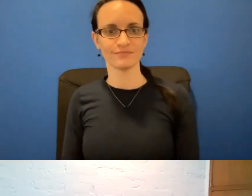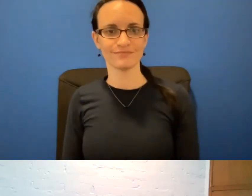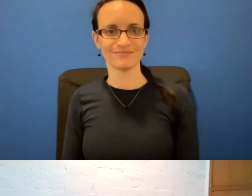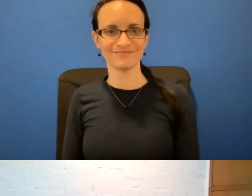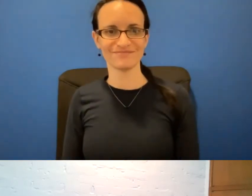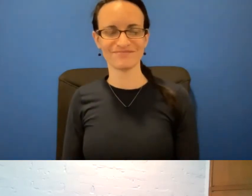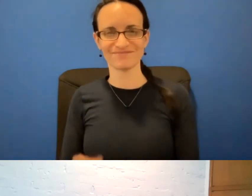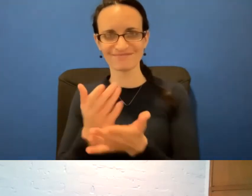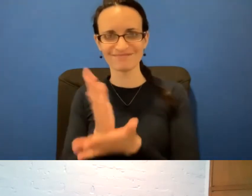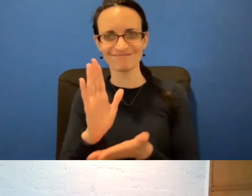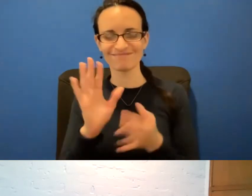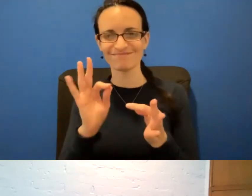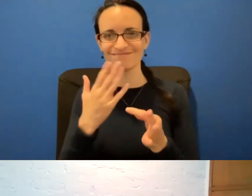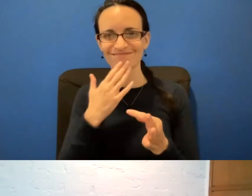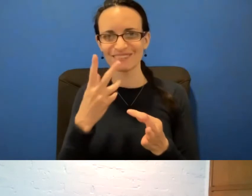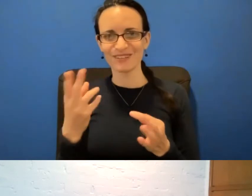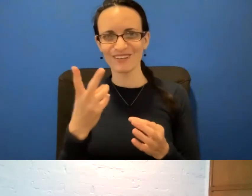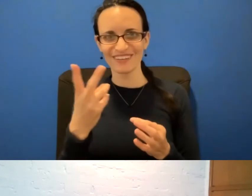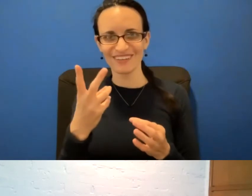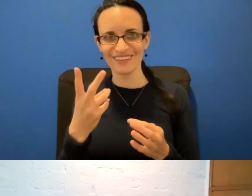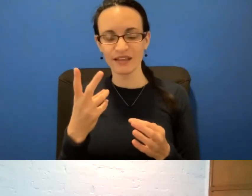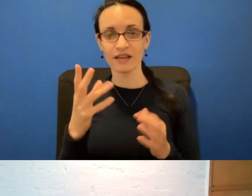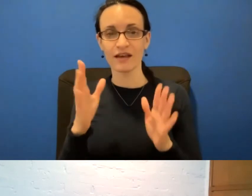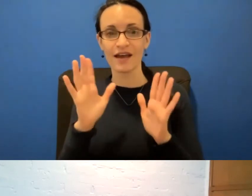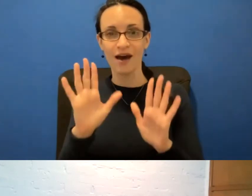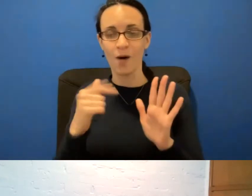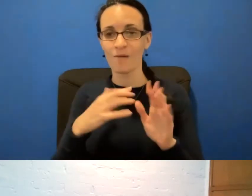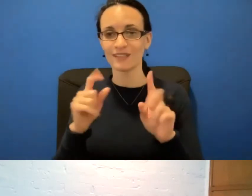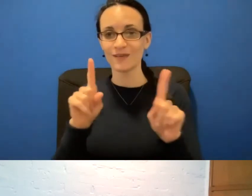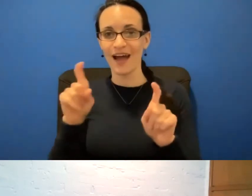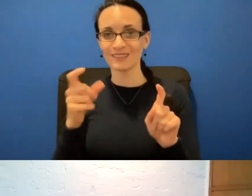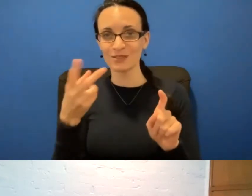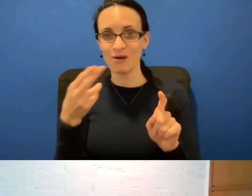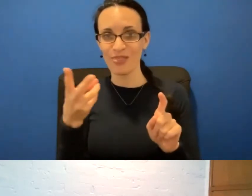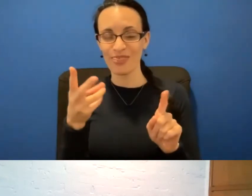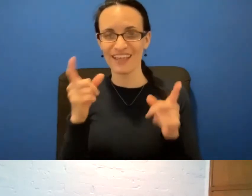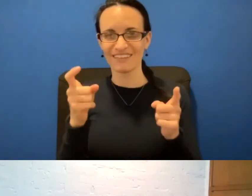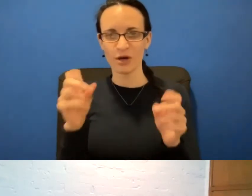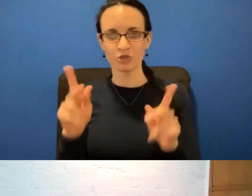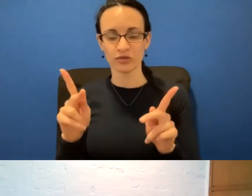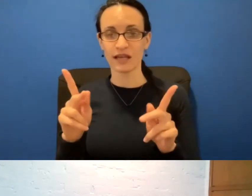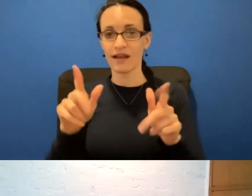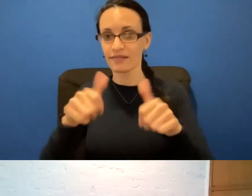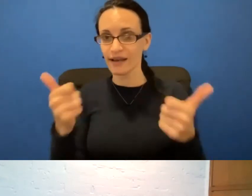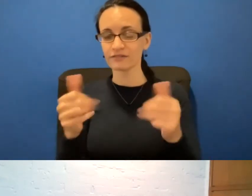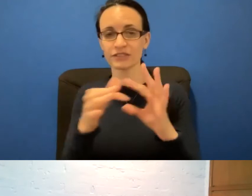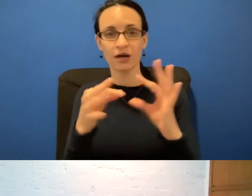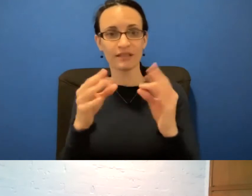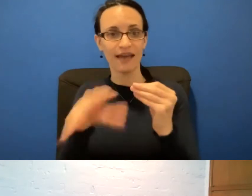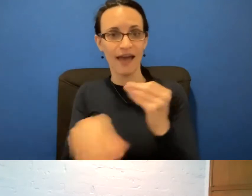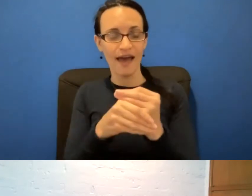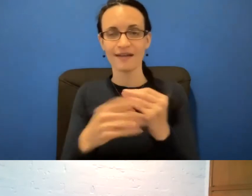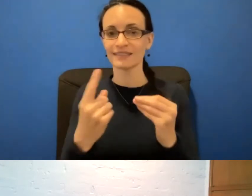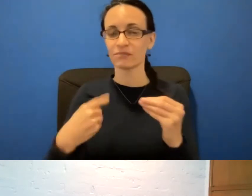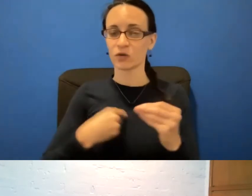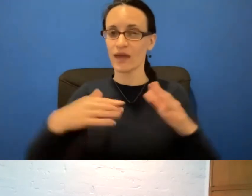All right, thank you both. And before we move on, I just want to ask you both, give you an opportunity. Is there anything else that you want to add that maybe we didn't